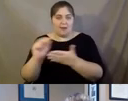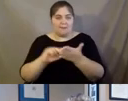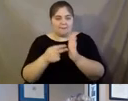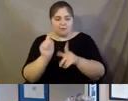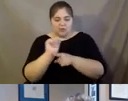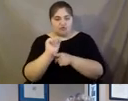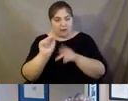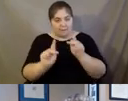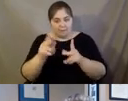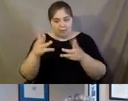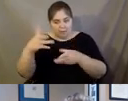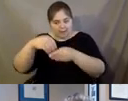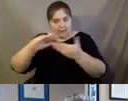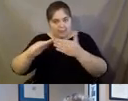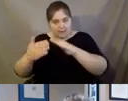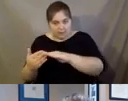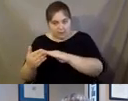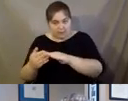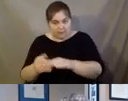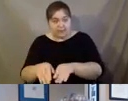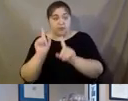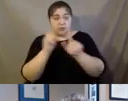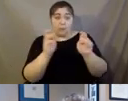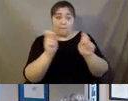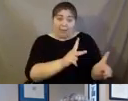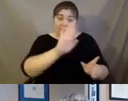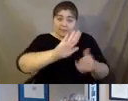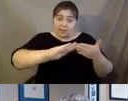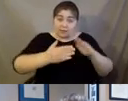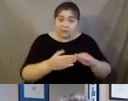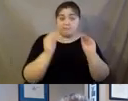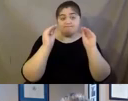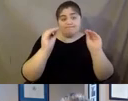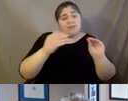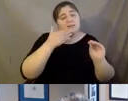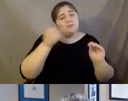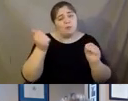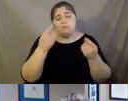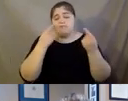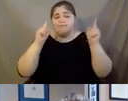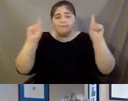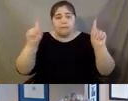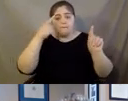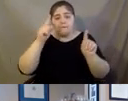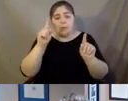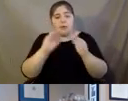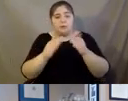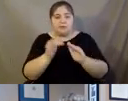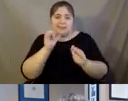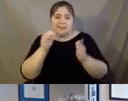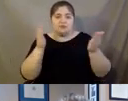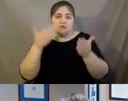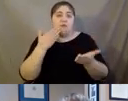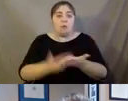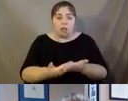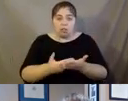classes back to their communities. This works especially well in underserved areas. We use a lot of members of faith